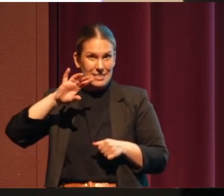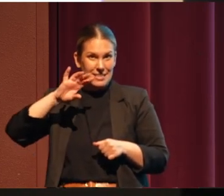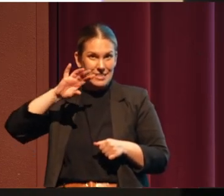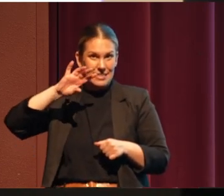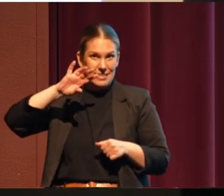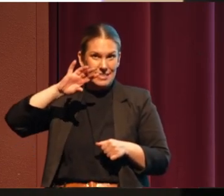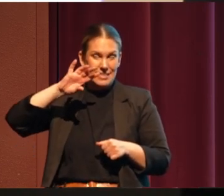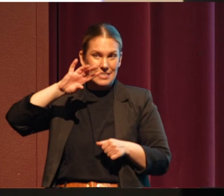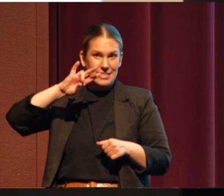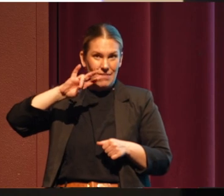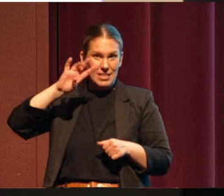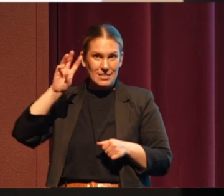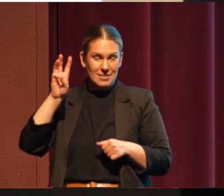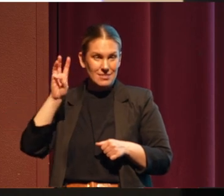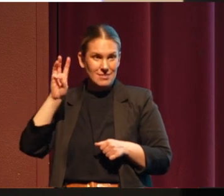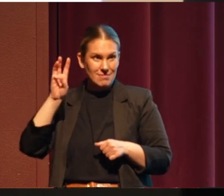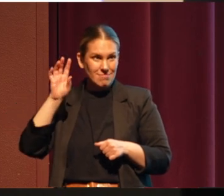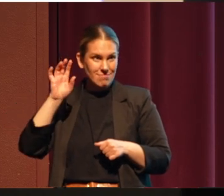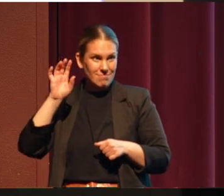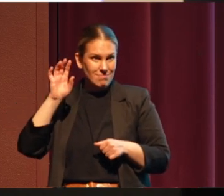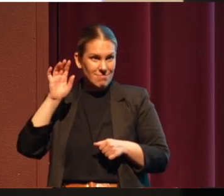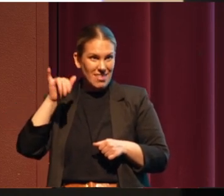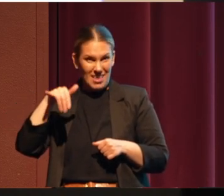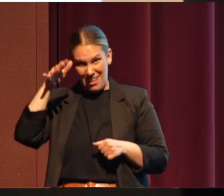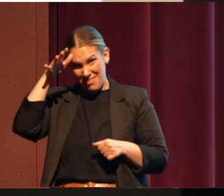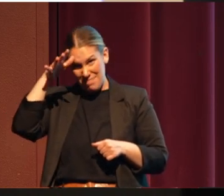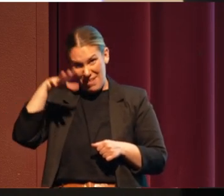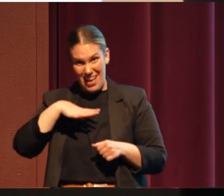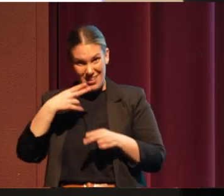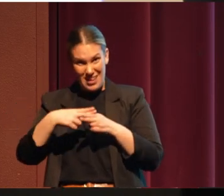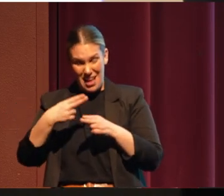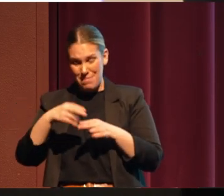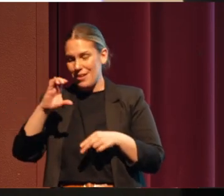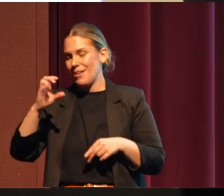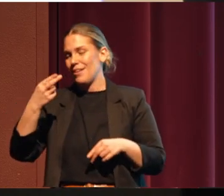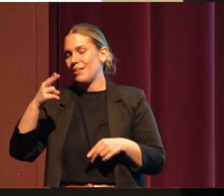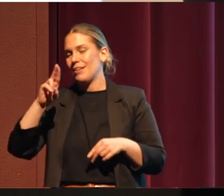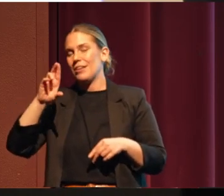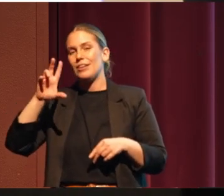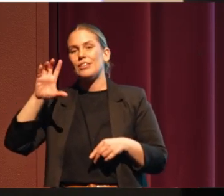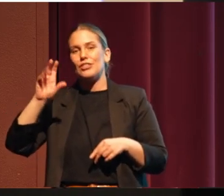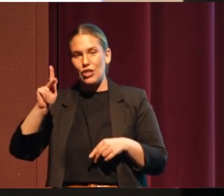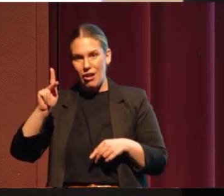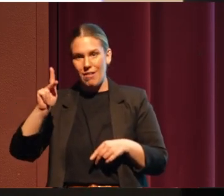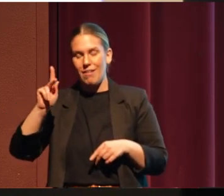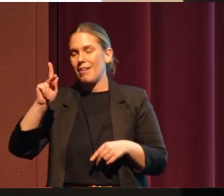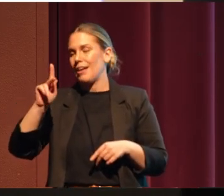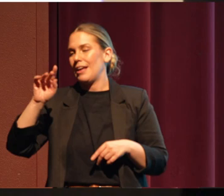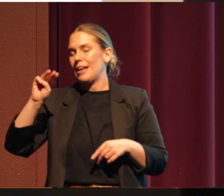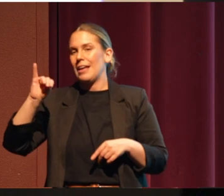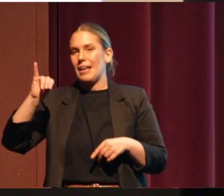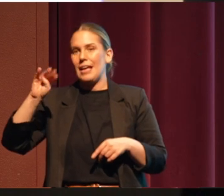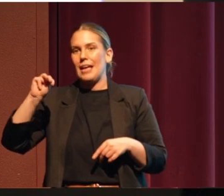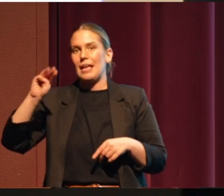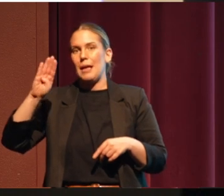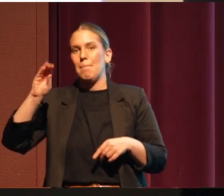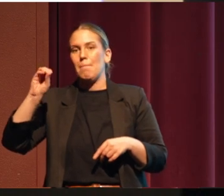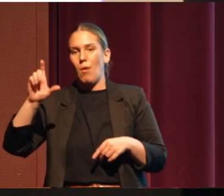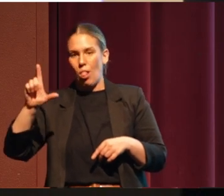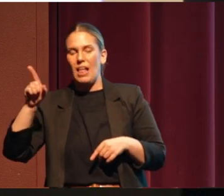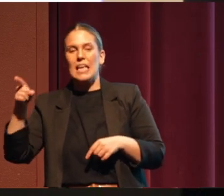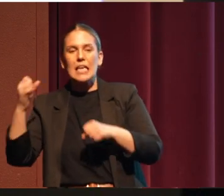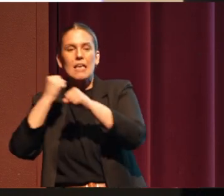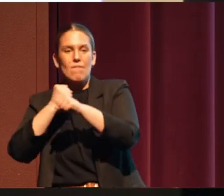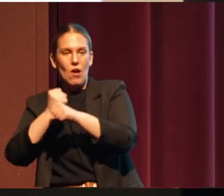That named plaintiff, his name was Chuck Kimball. He thought four generations ahead.